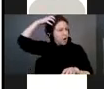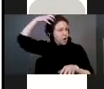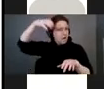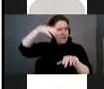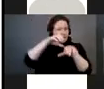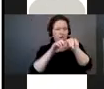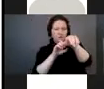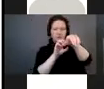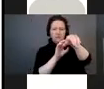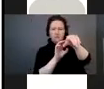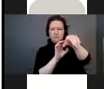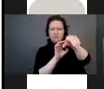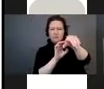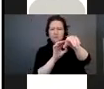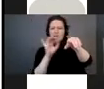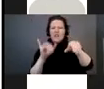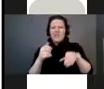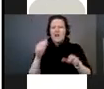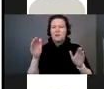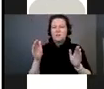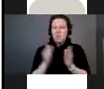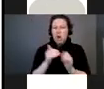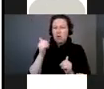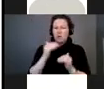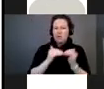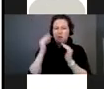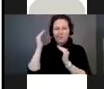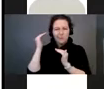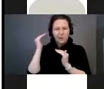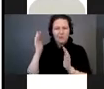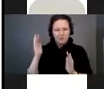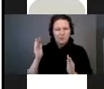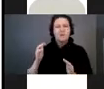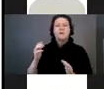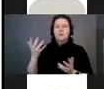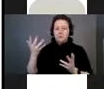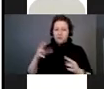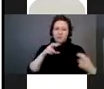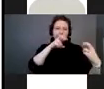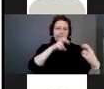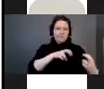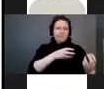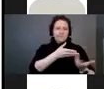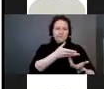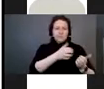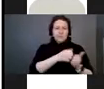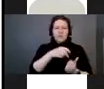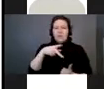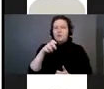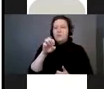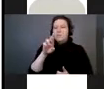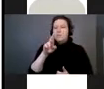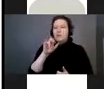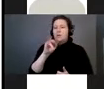measuring small for her age. And so we went and had a consultation at the perinatal center.